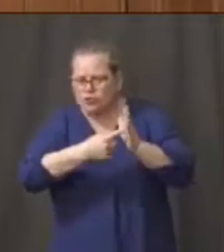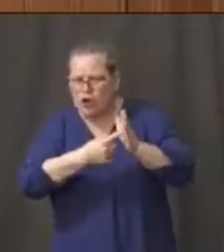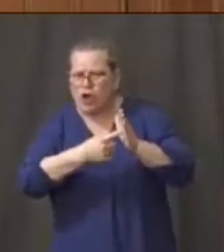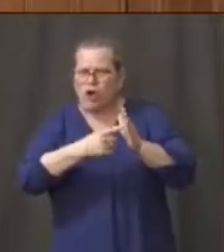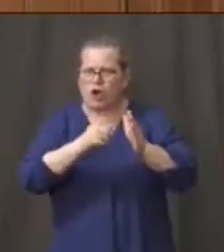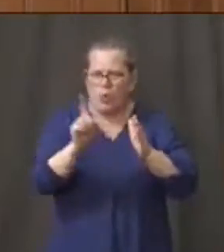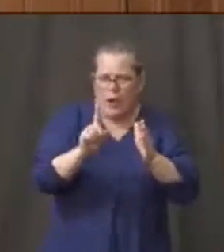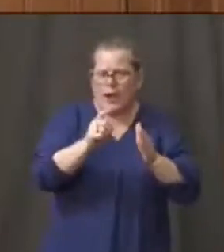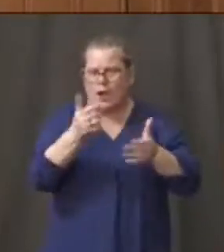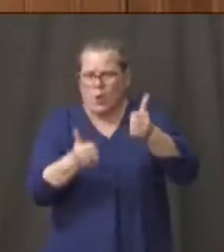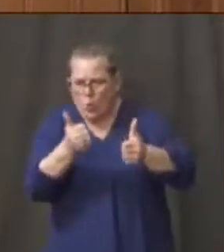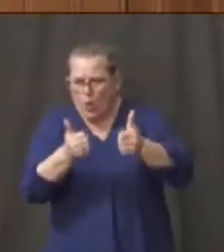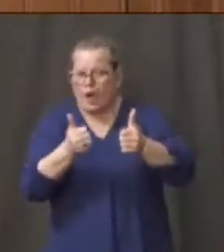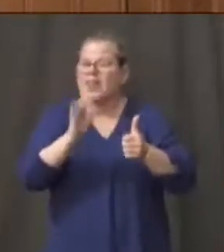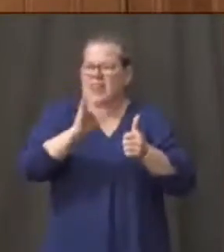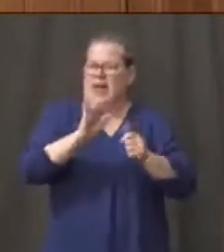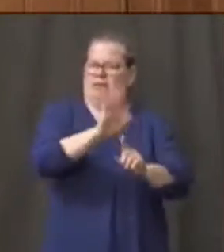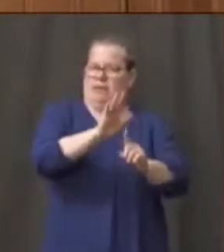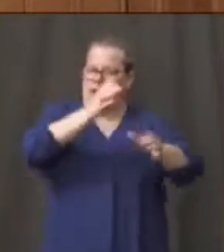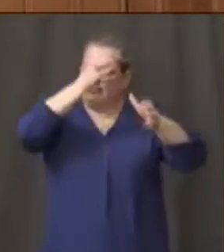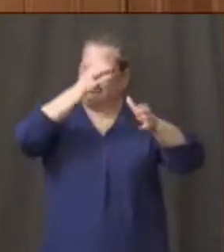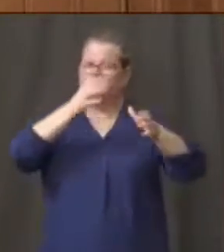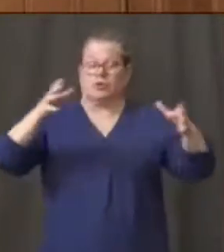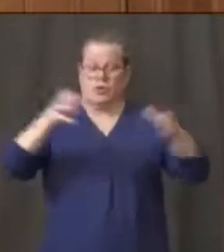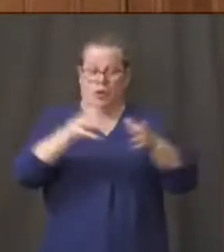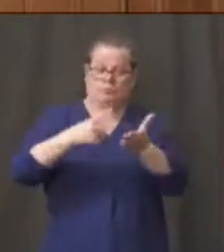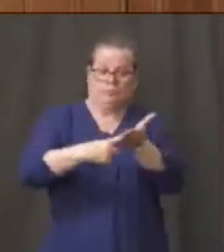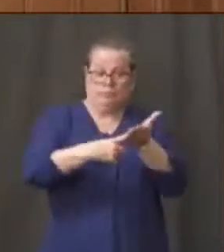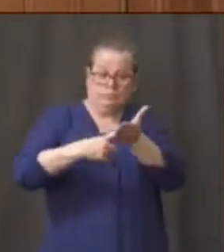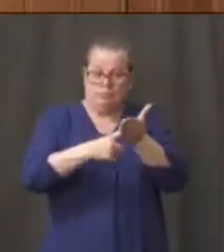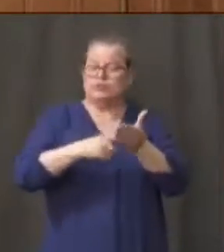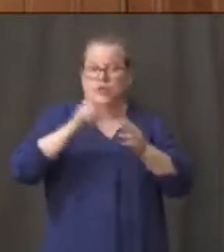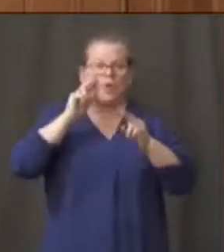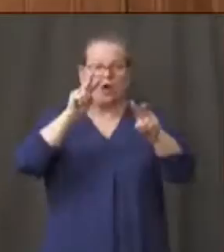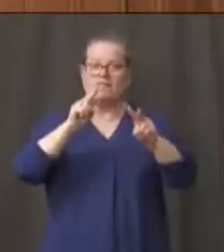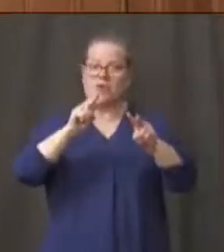recommendations as the Governor said and getting started on that in the coming week.